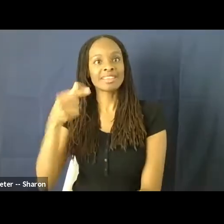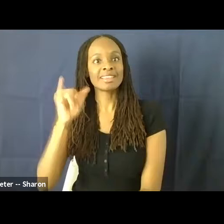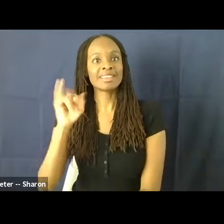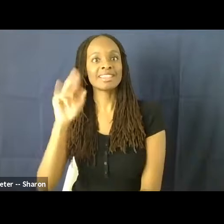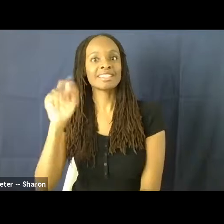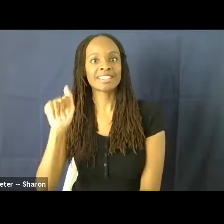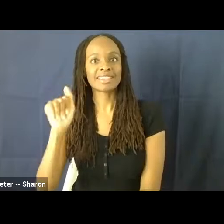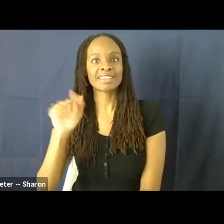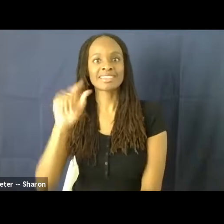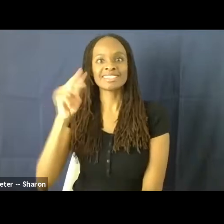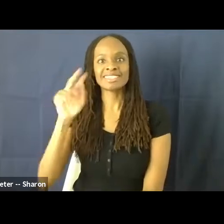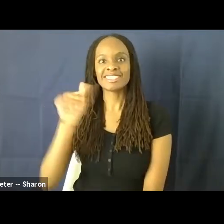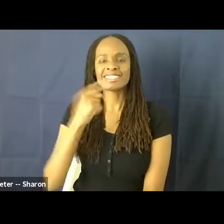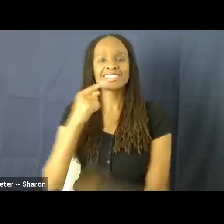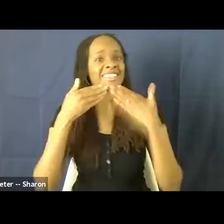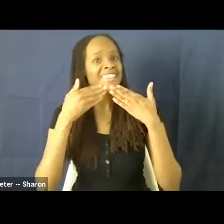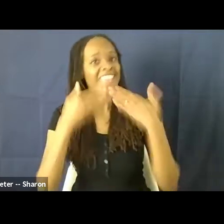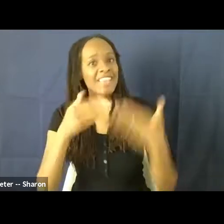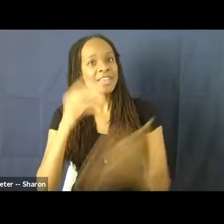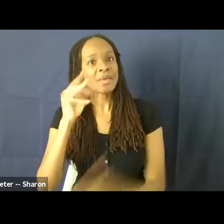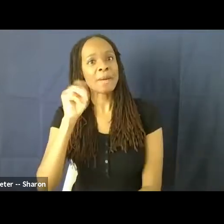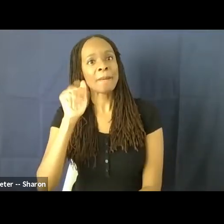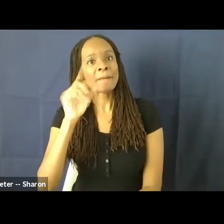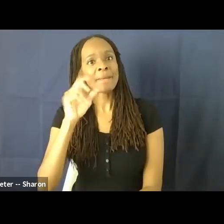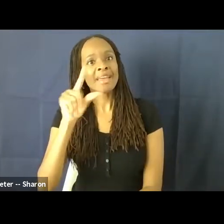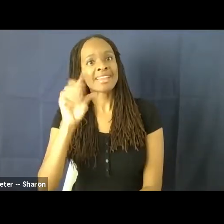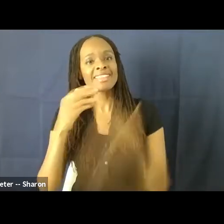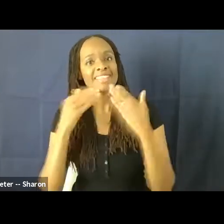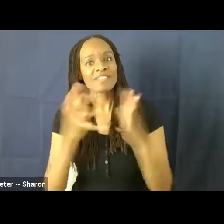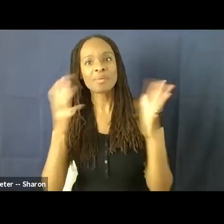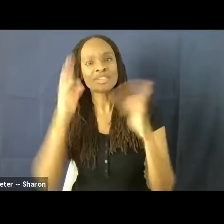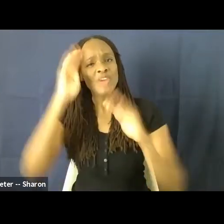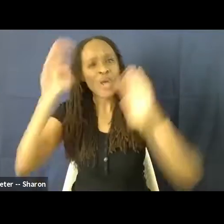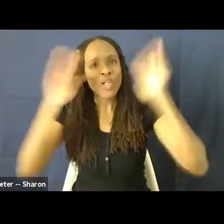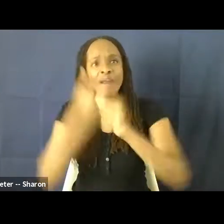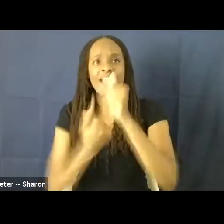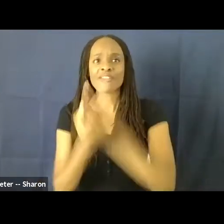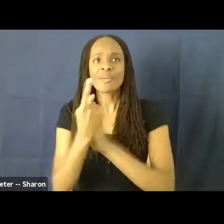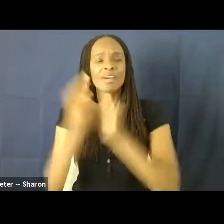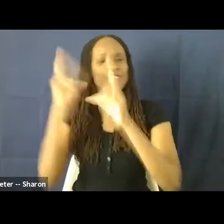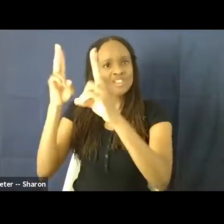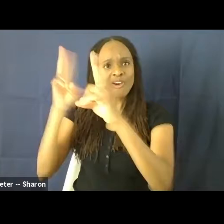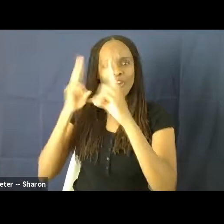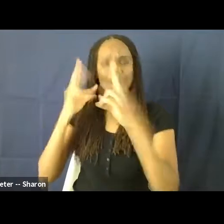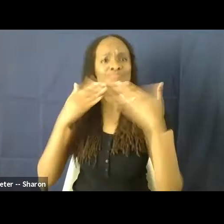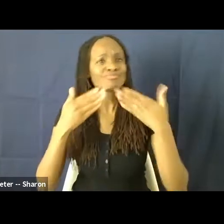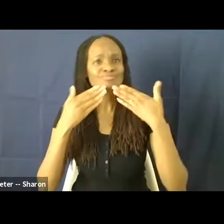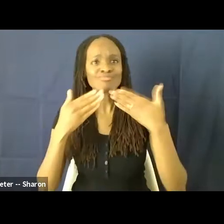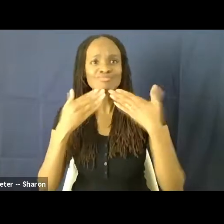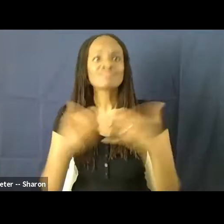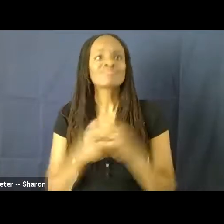Thank you, Madeline. Thank you very much. Hello, everybody. I'm very honored and grateful to